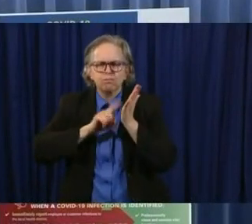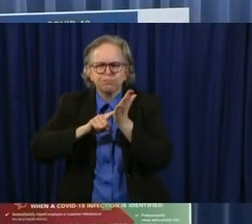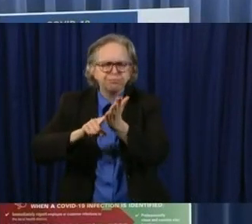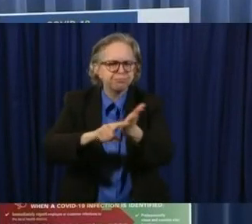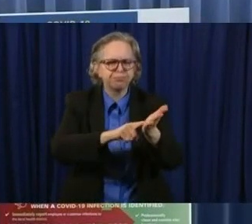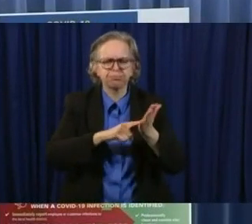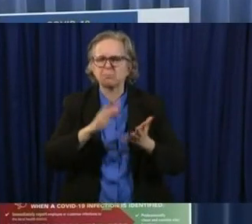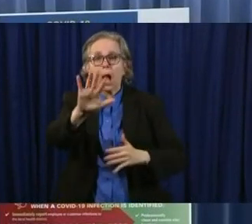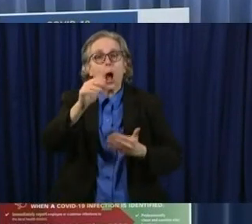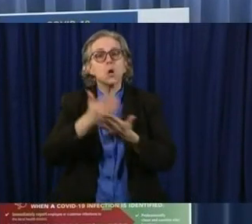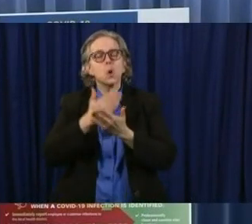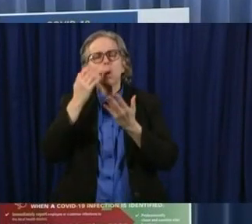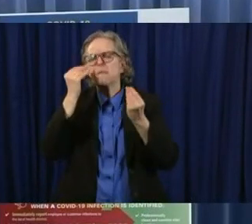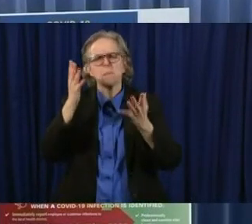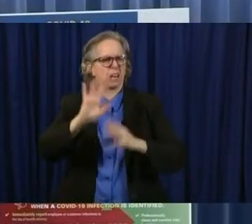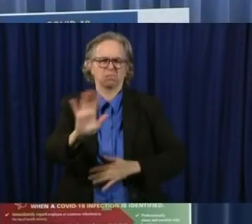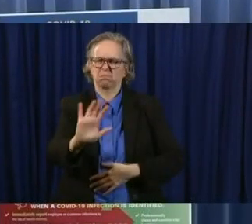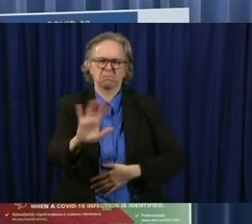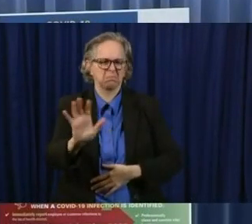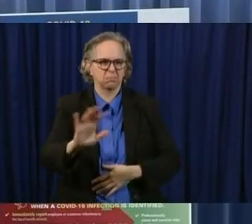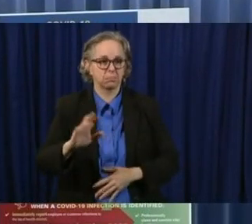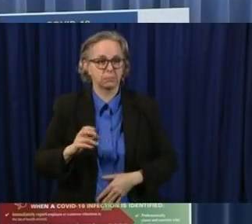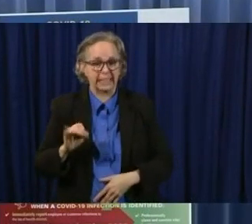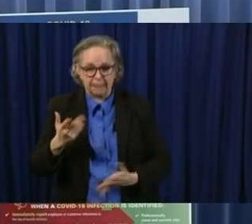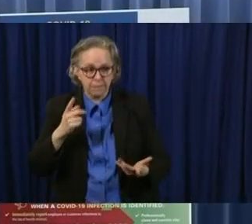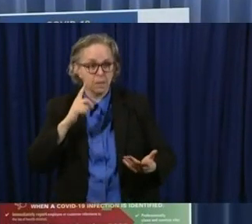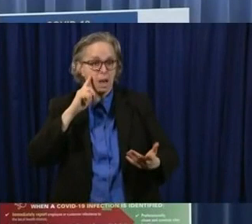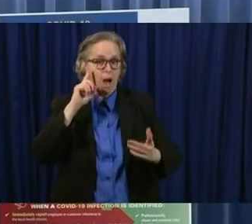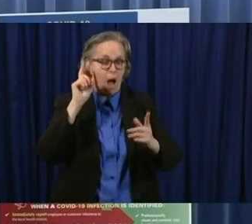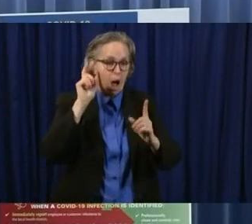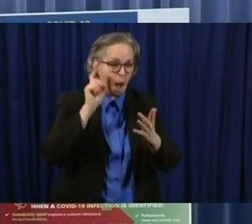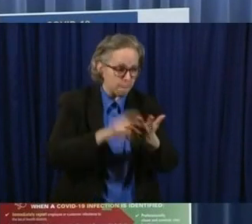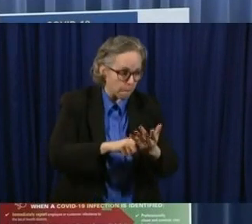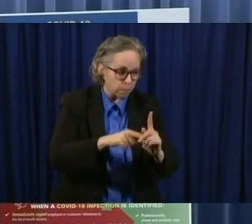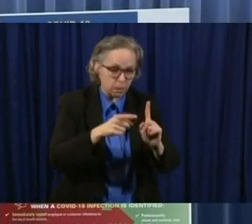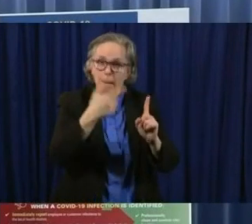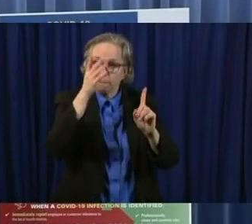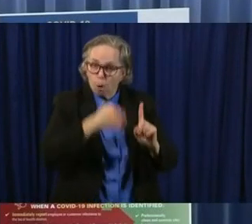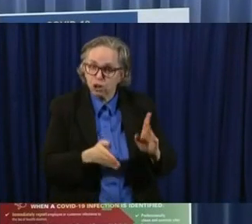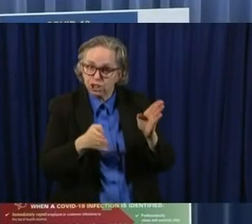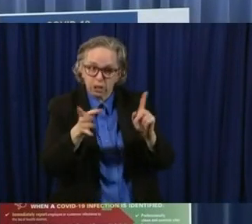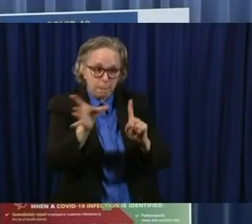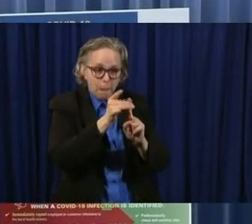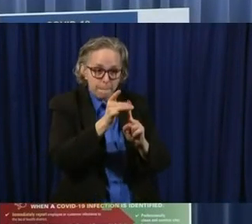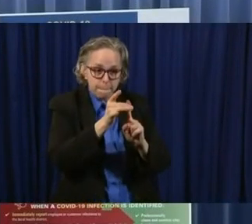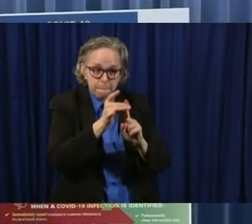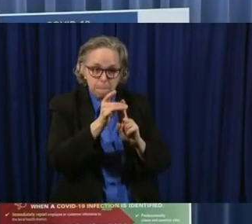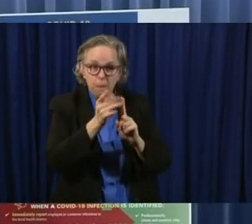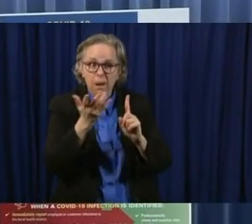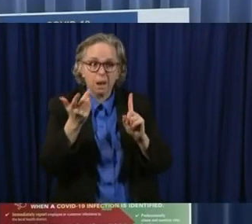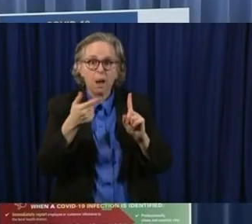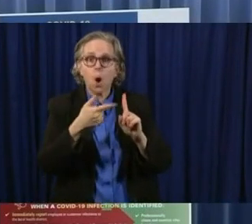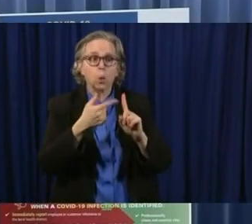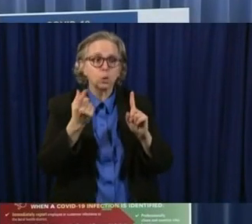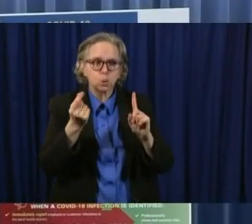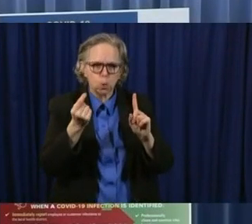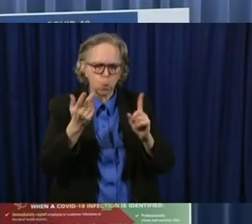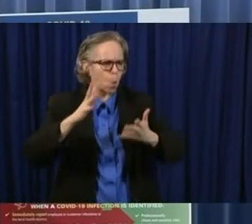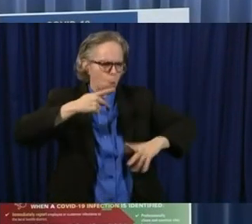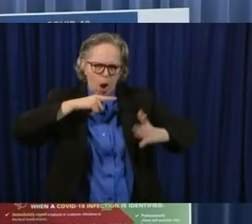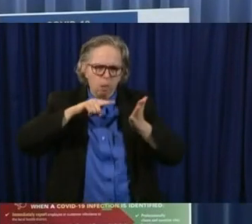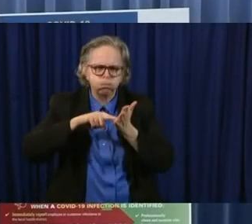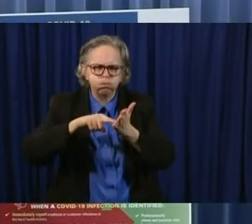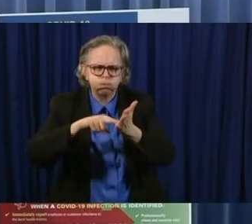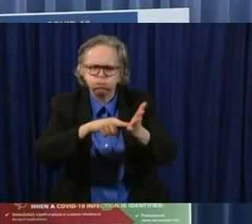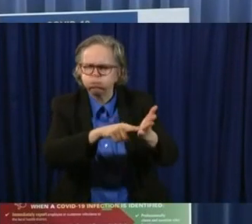So when someone has it, someone's been exposed to it, then they don't expose someone else. It's kind of basic. Um,